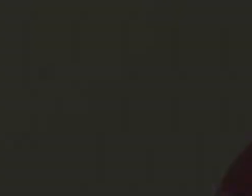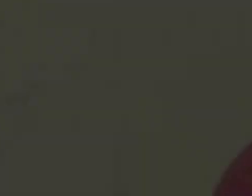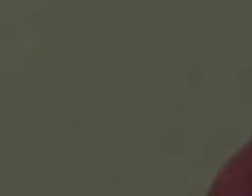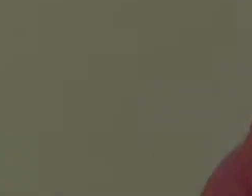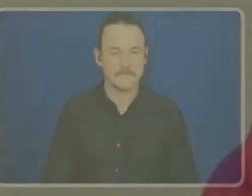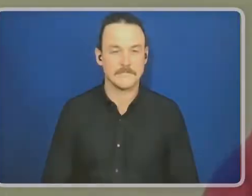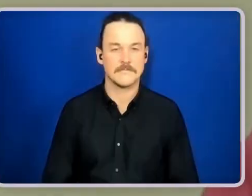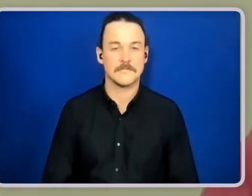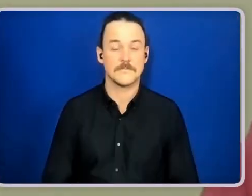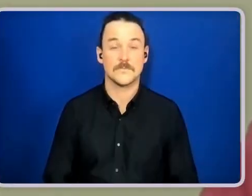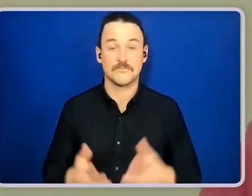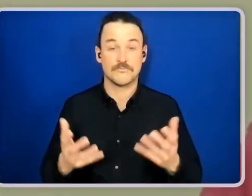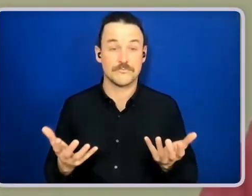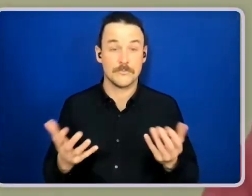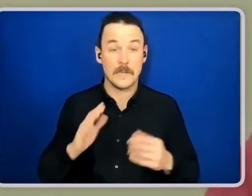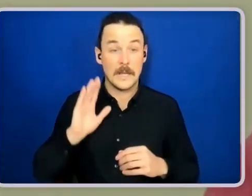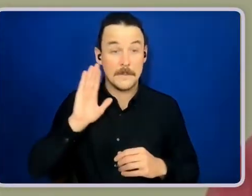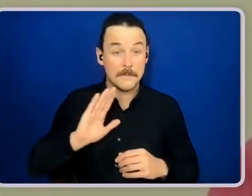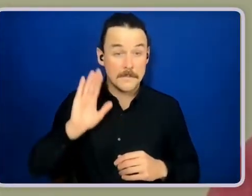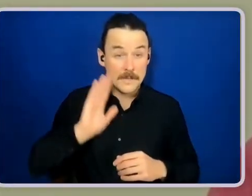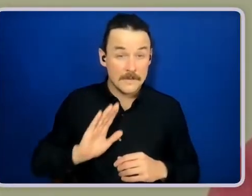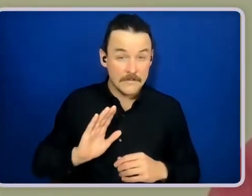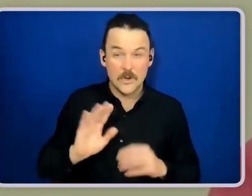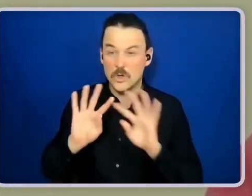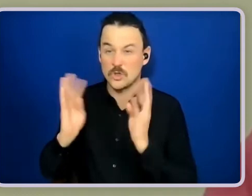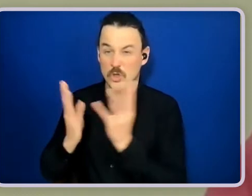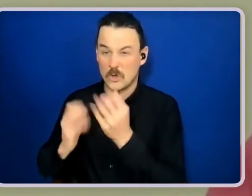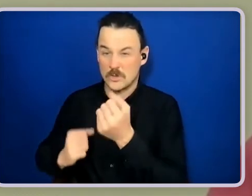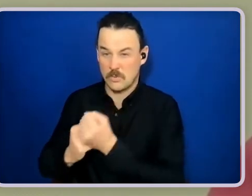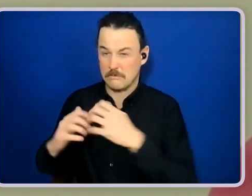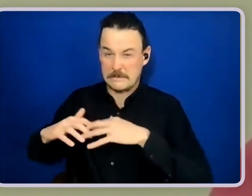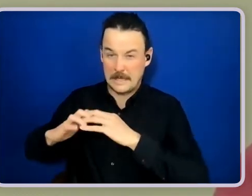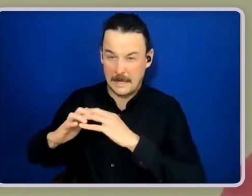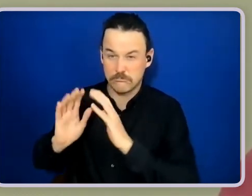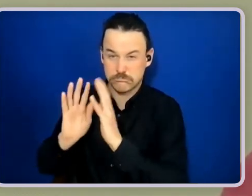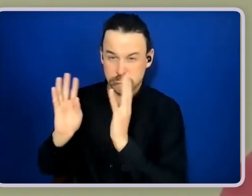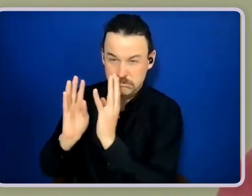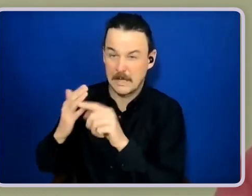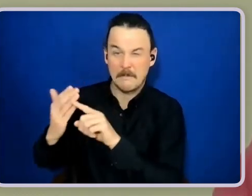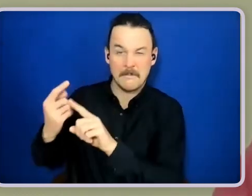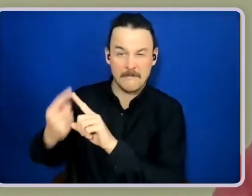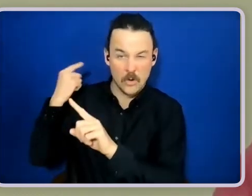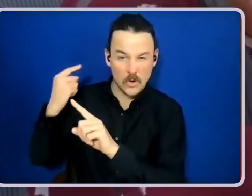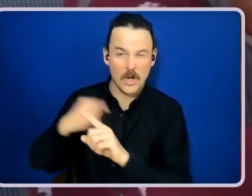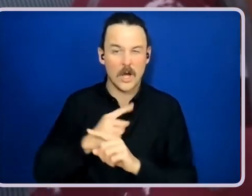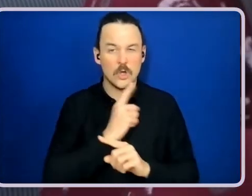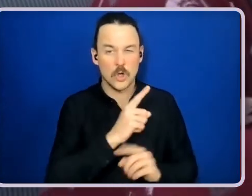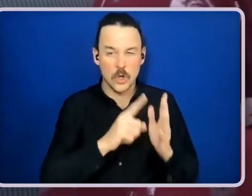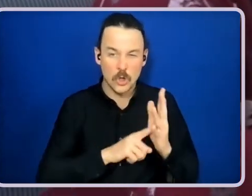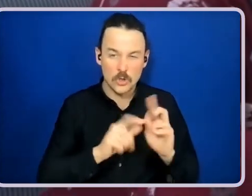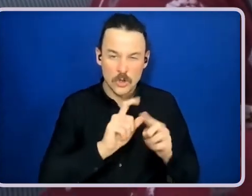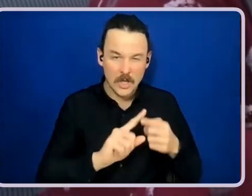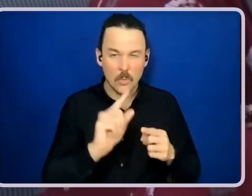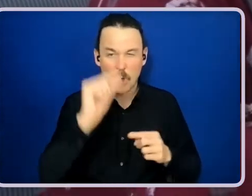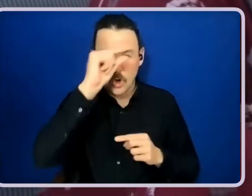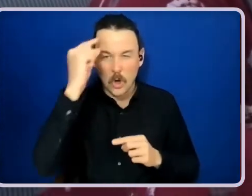So before that, circle of support, I talk with Jodie about the goals and the stuff that is important to me. So